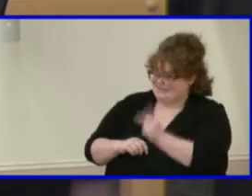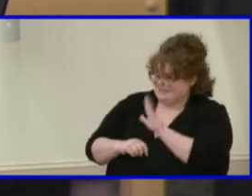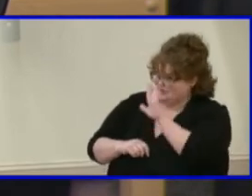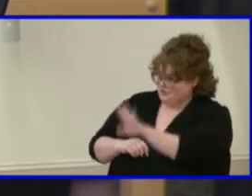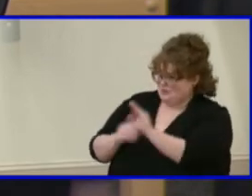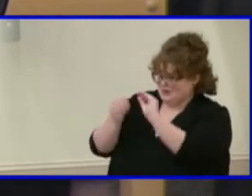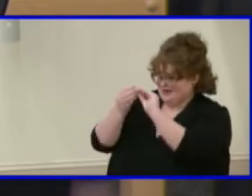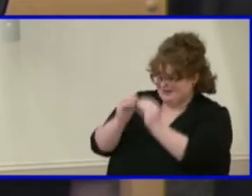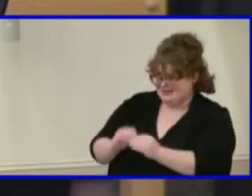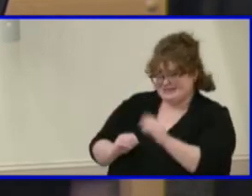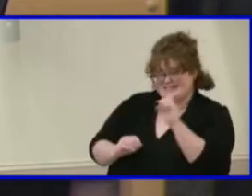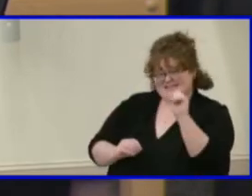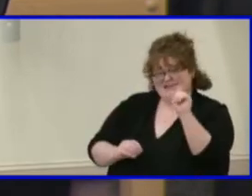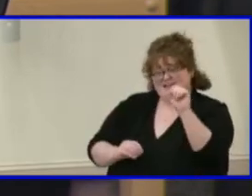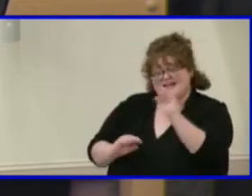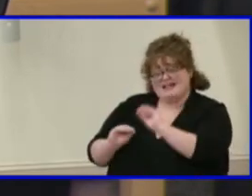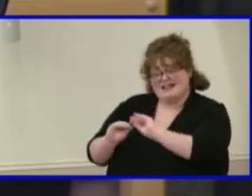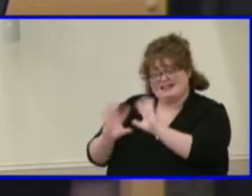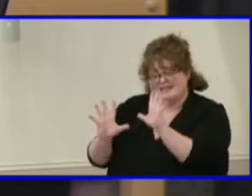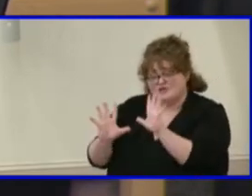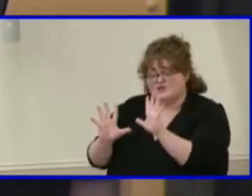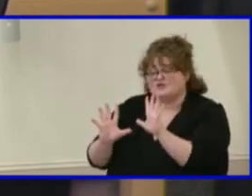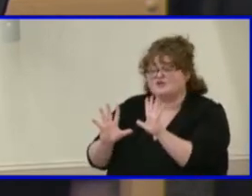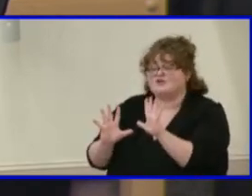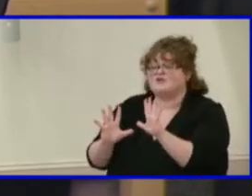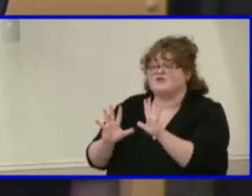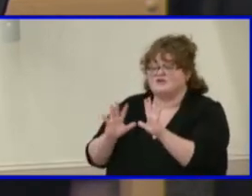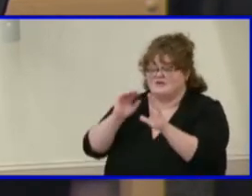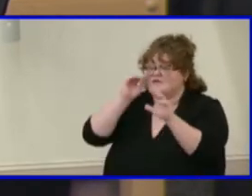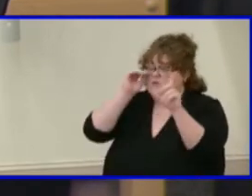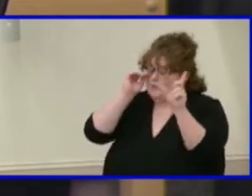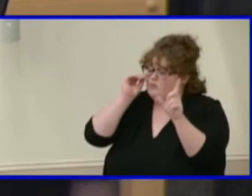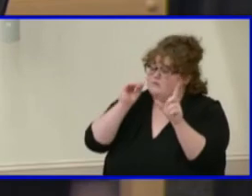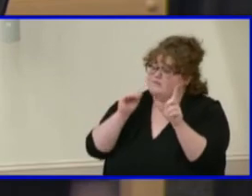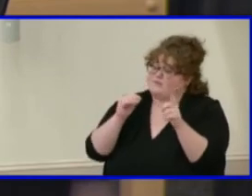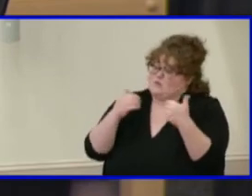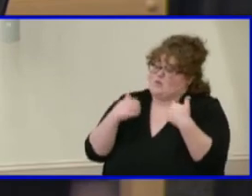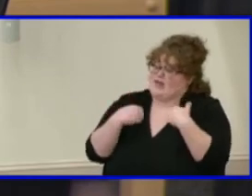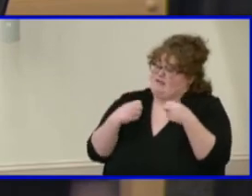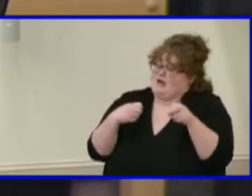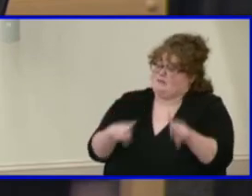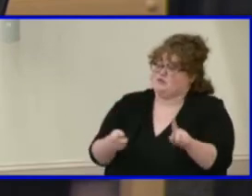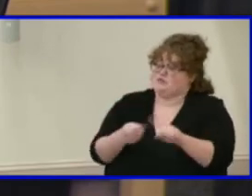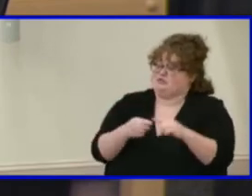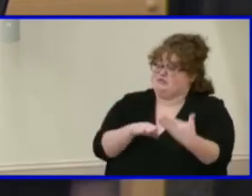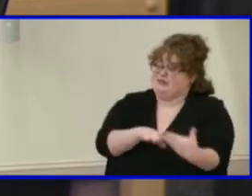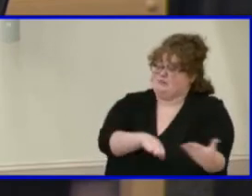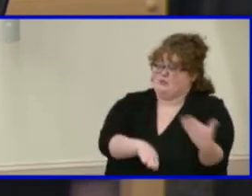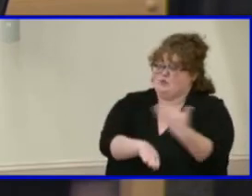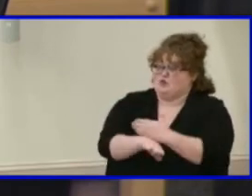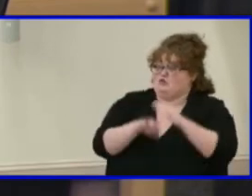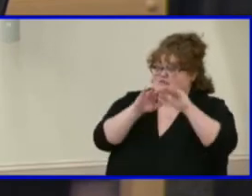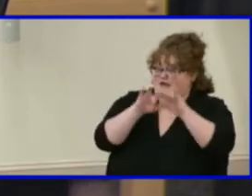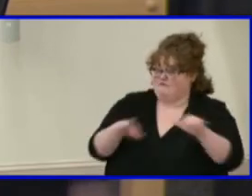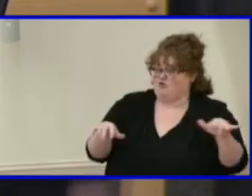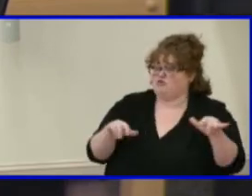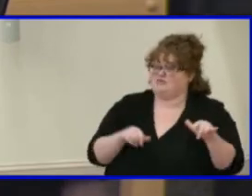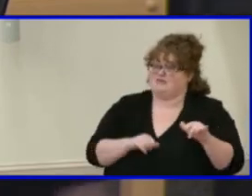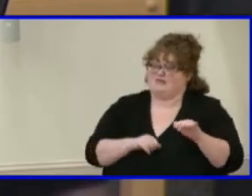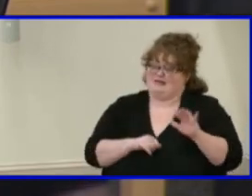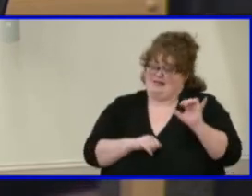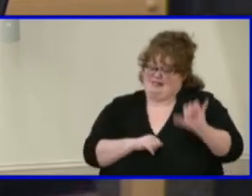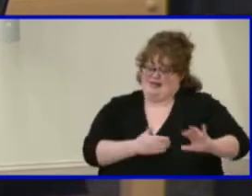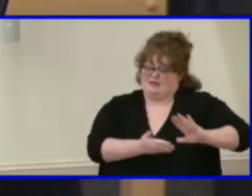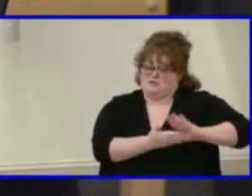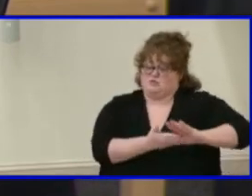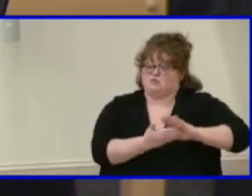uh, that there are opportunities to improve diversity at Maggie Walker governor school. And I understand